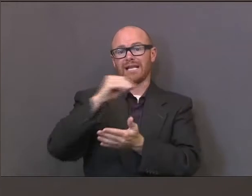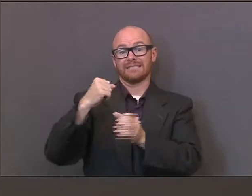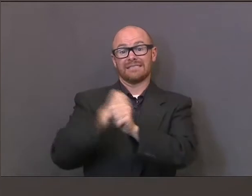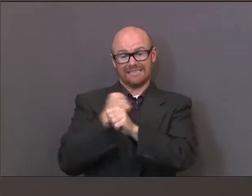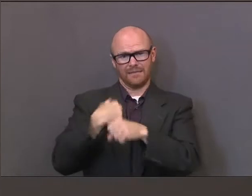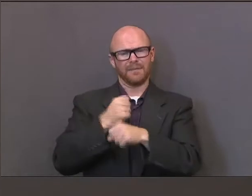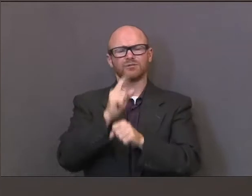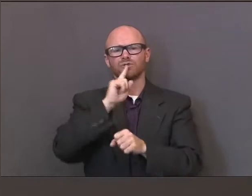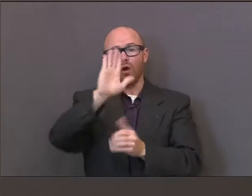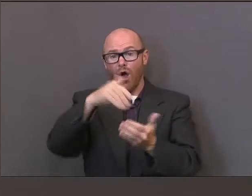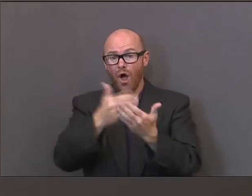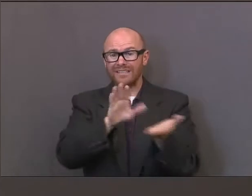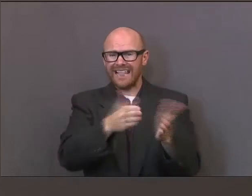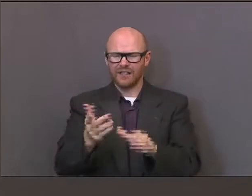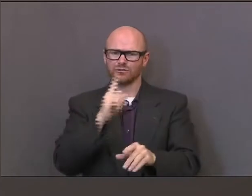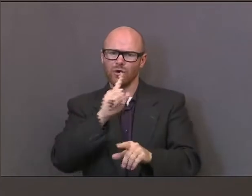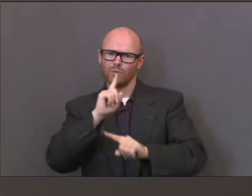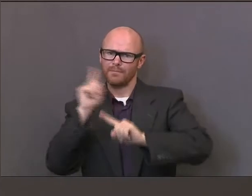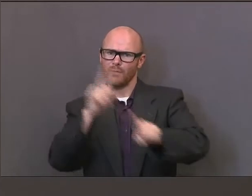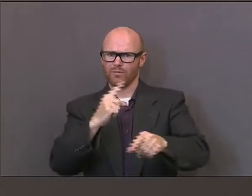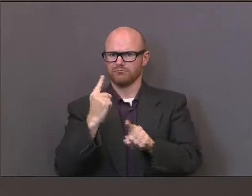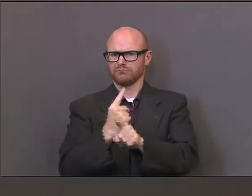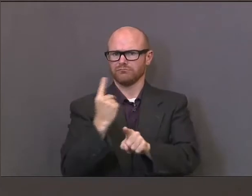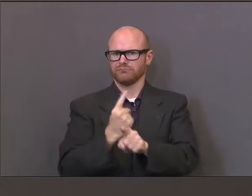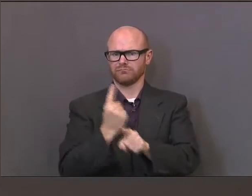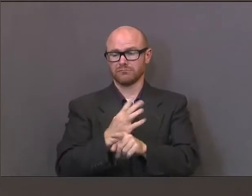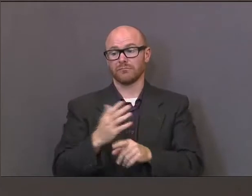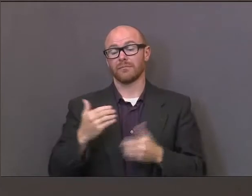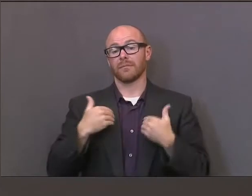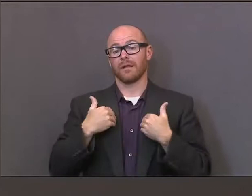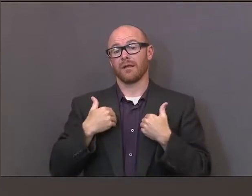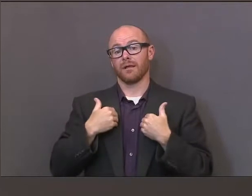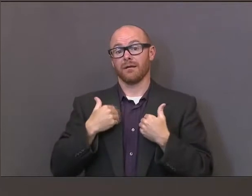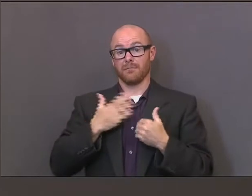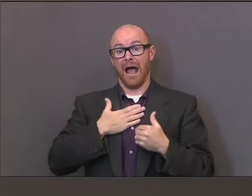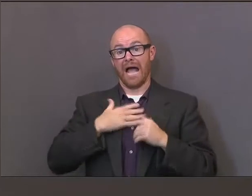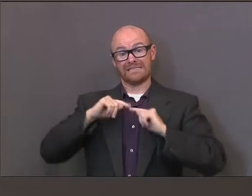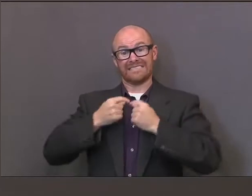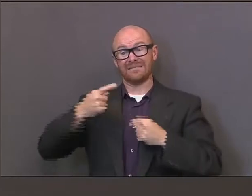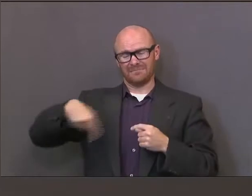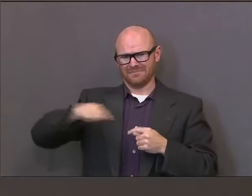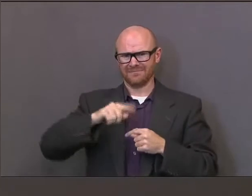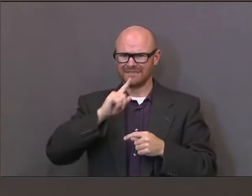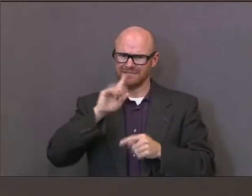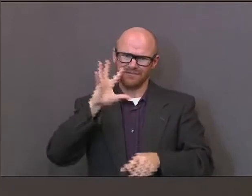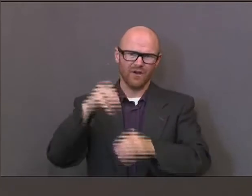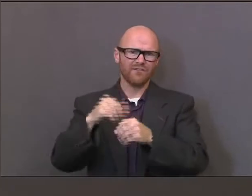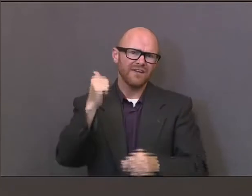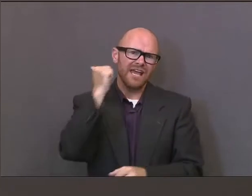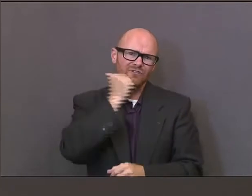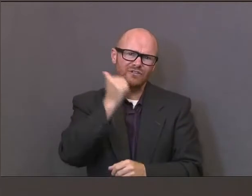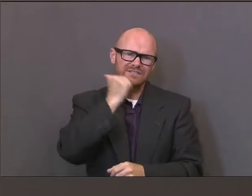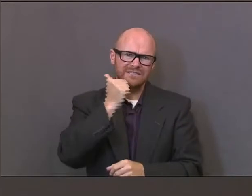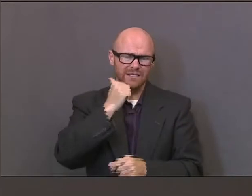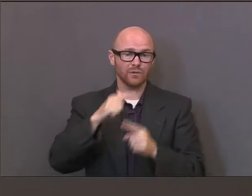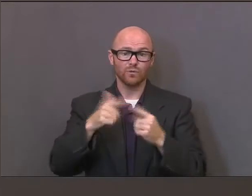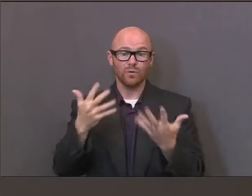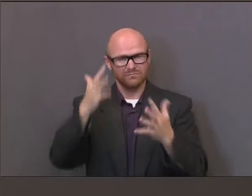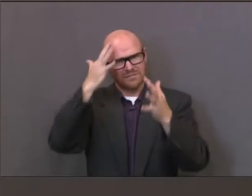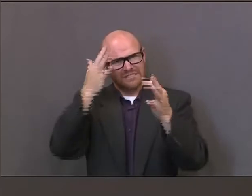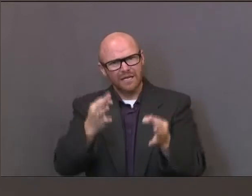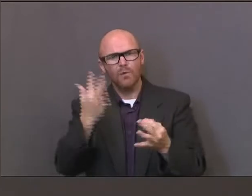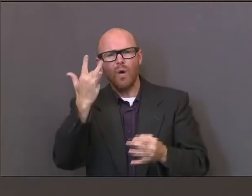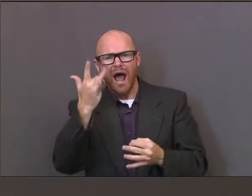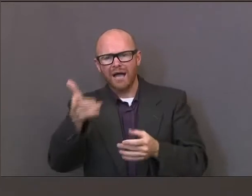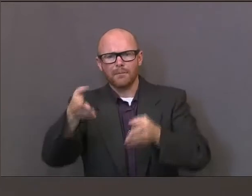The Office of the Medical Examiner is involved every day and was doing this long before COVID in making determinations of cause of death